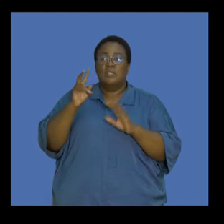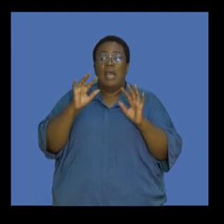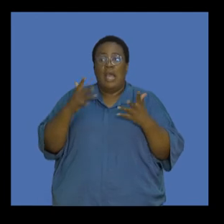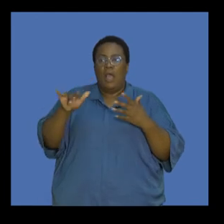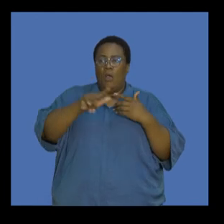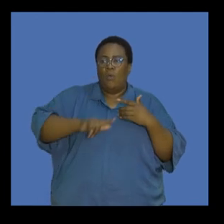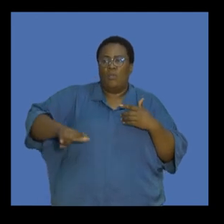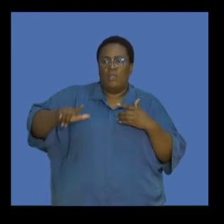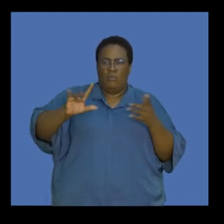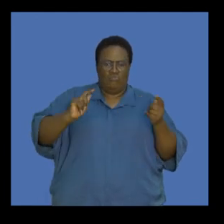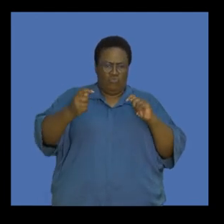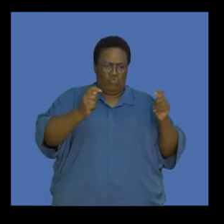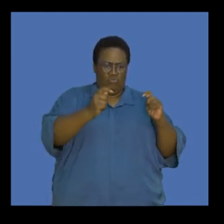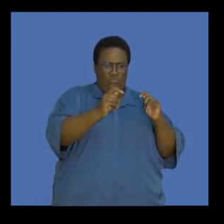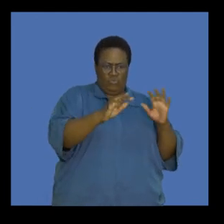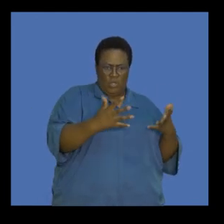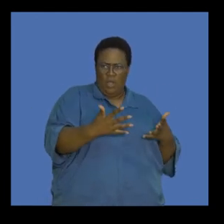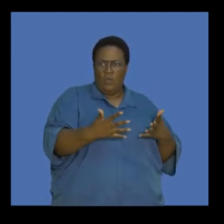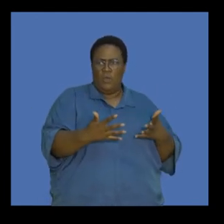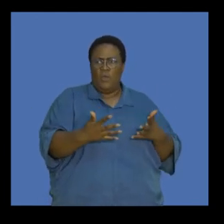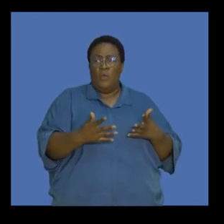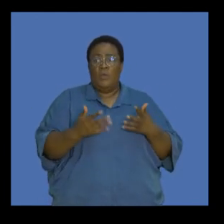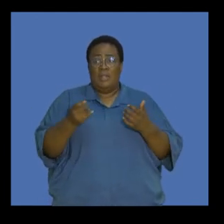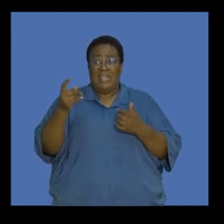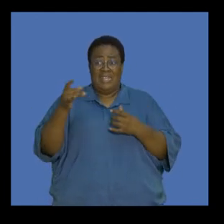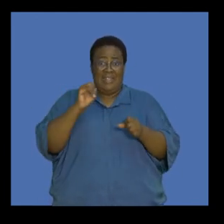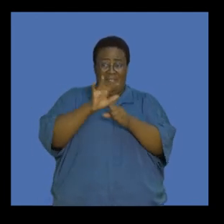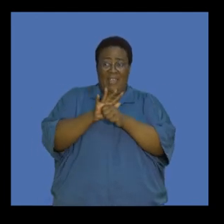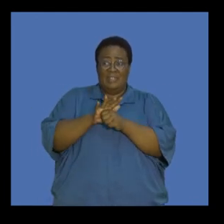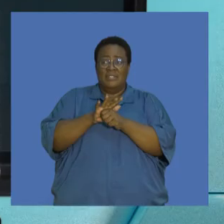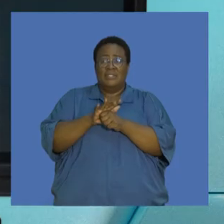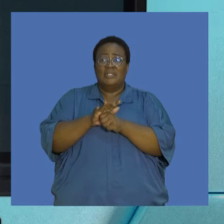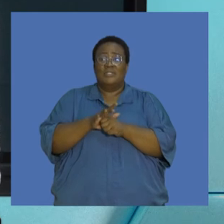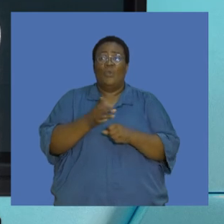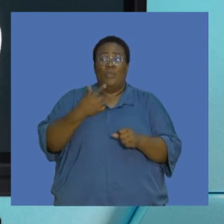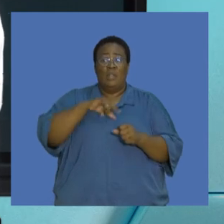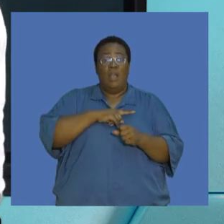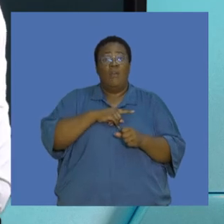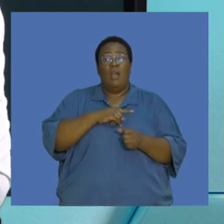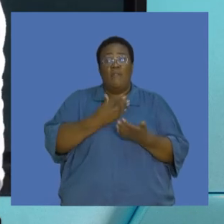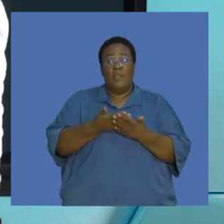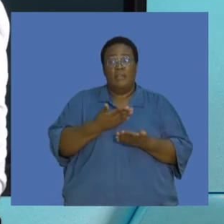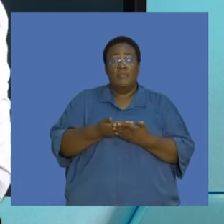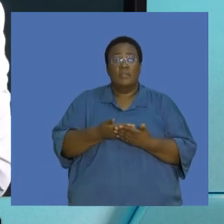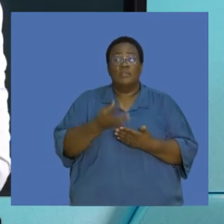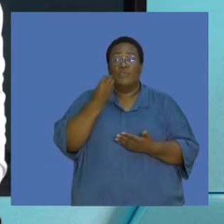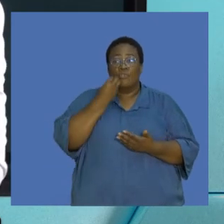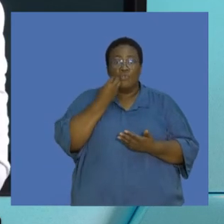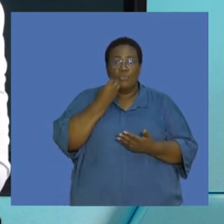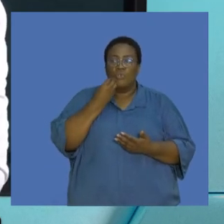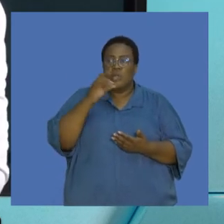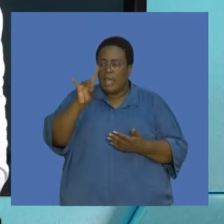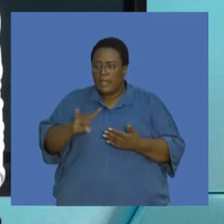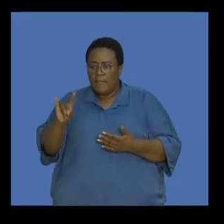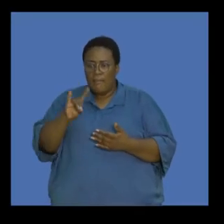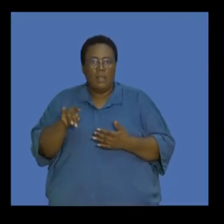that, you can see how the landscape is changing and how this is starting to have an impact on, one, our availability of fodder